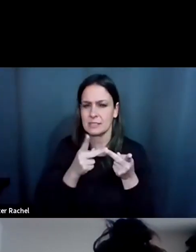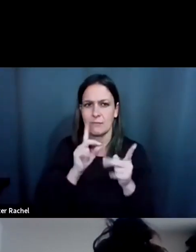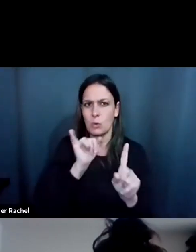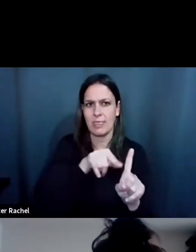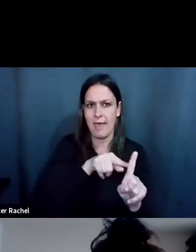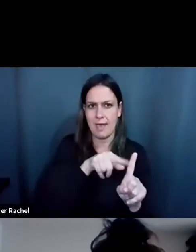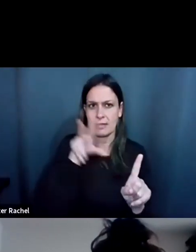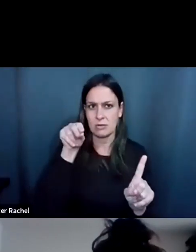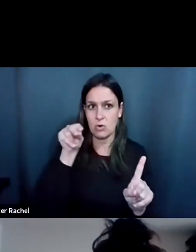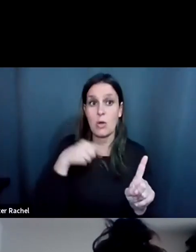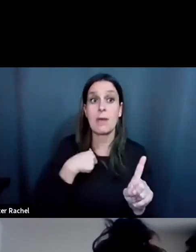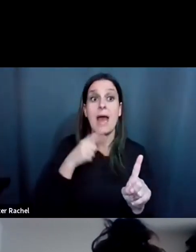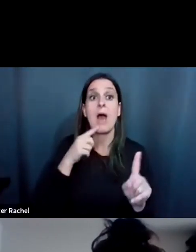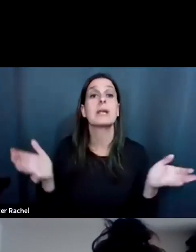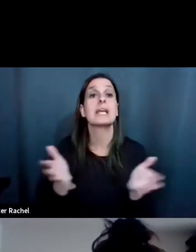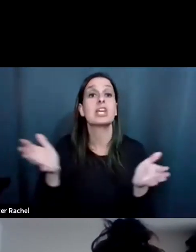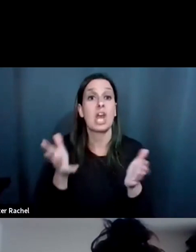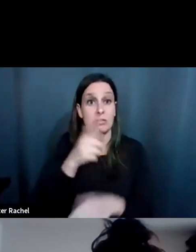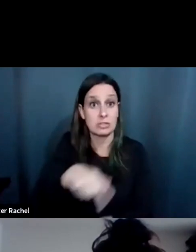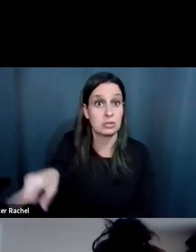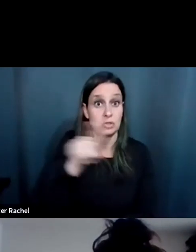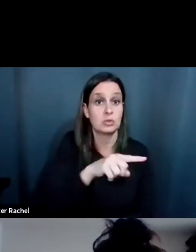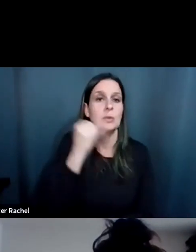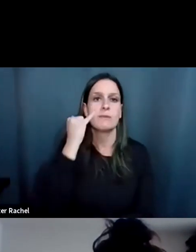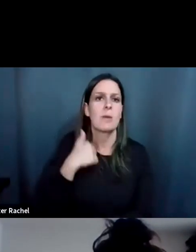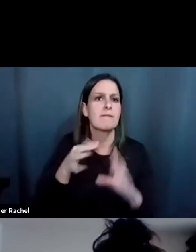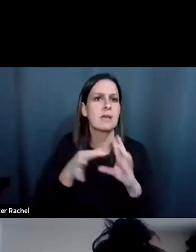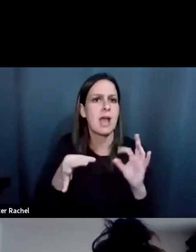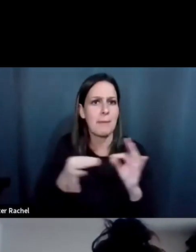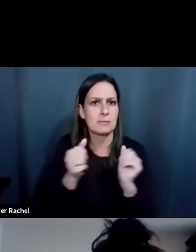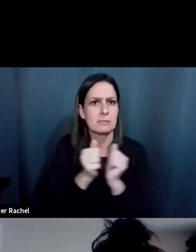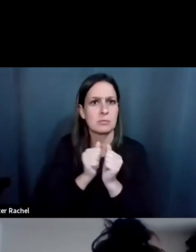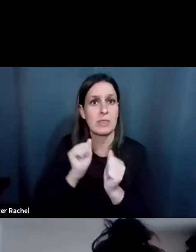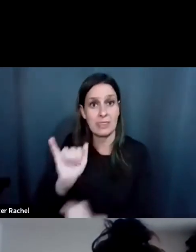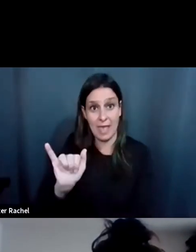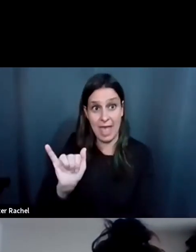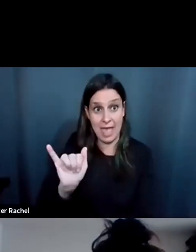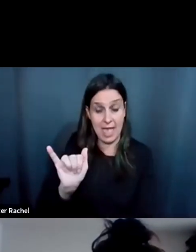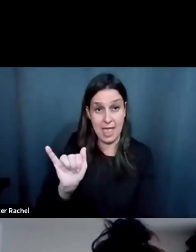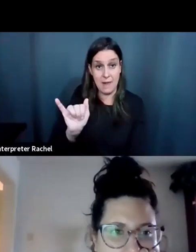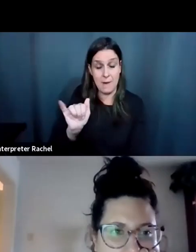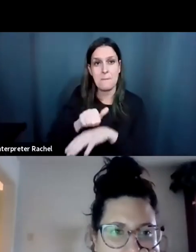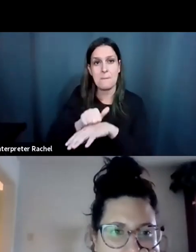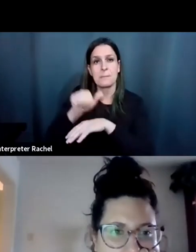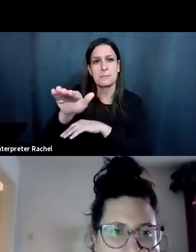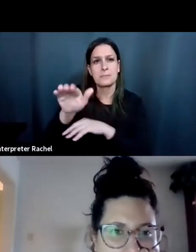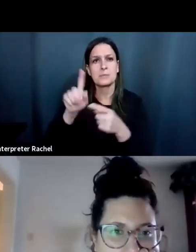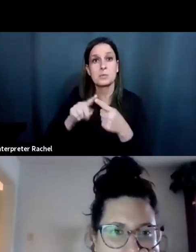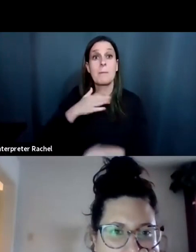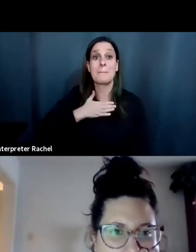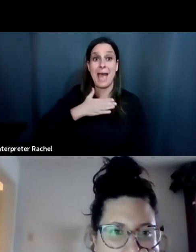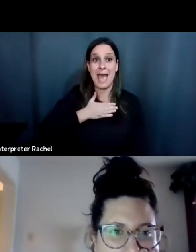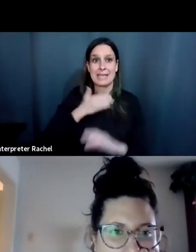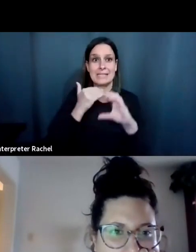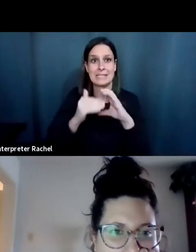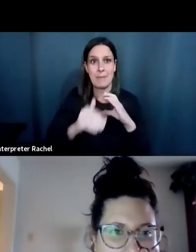but I would encourage you, if you have comments about that, to, um, send them to my email